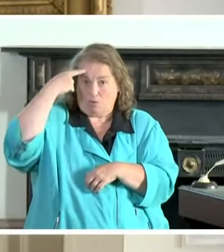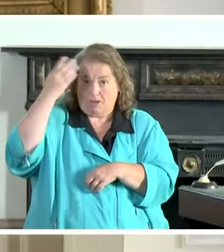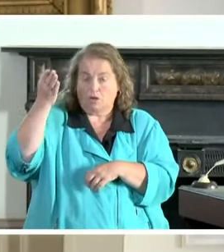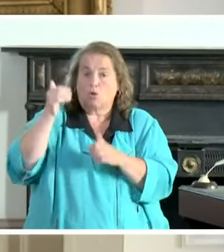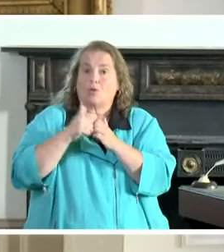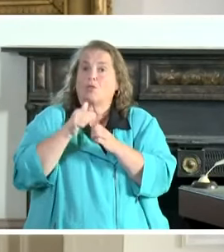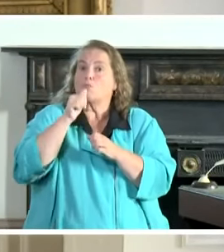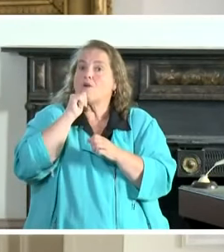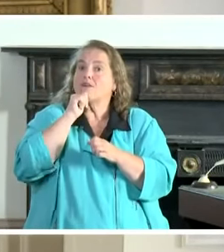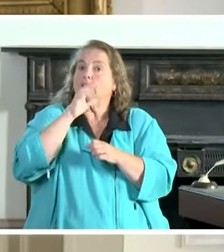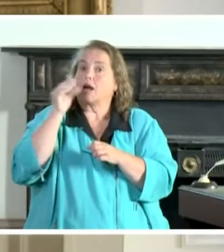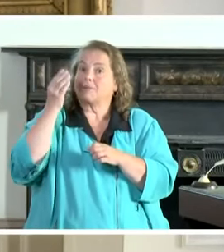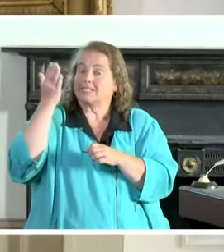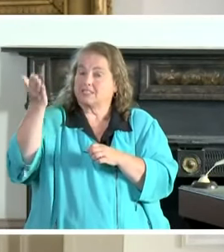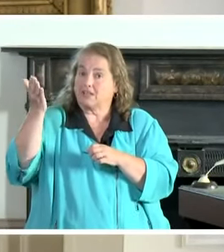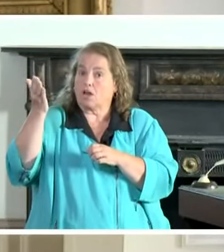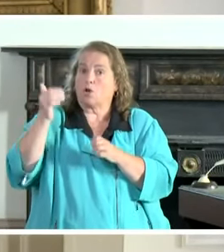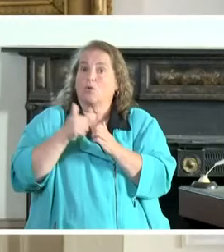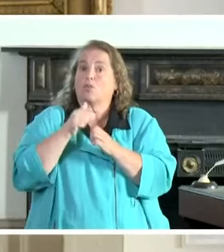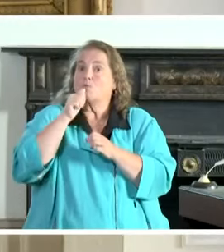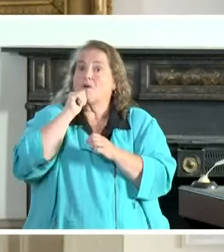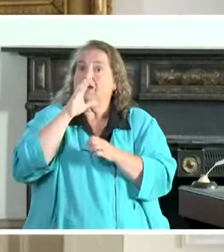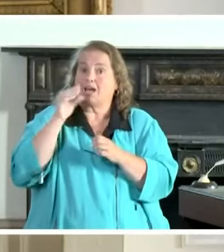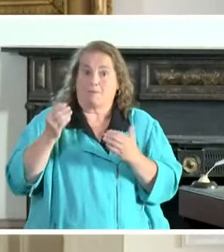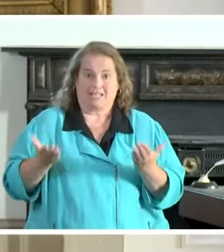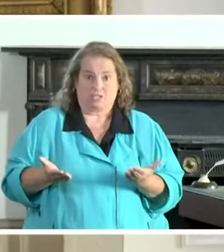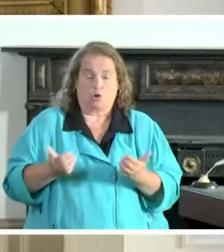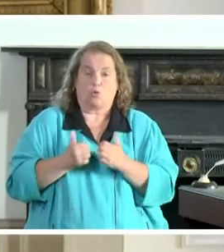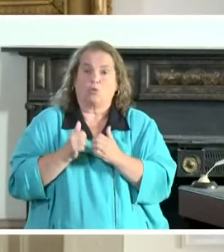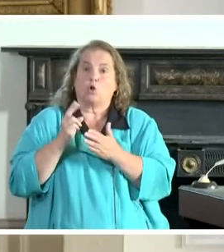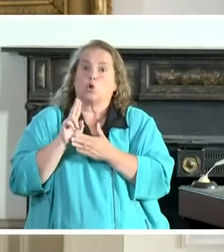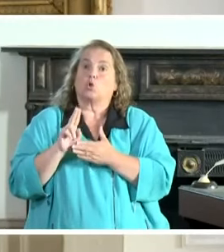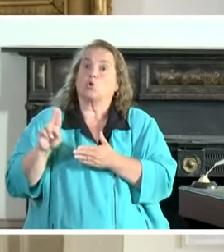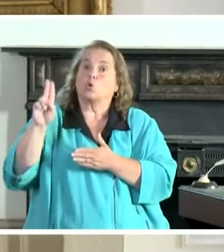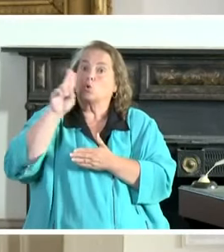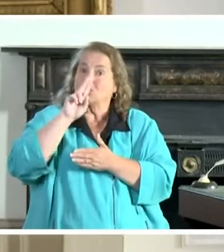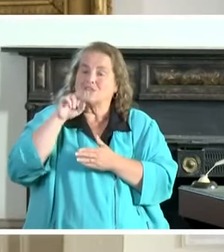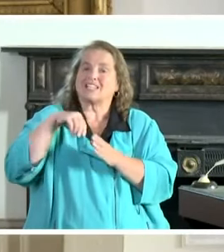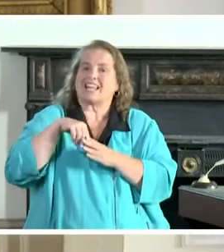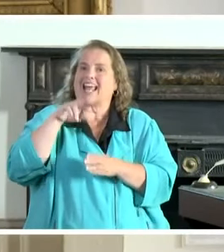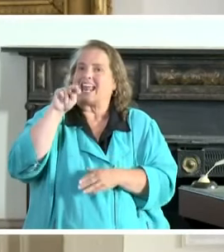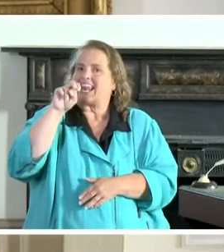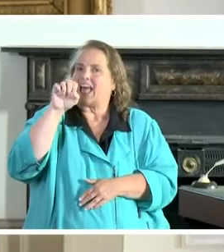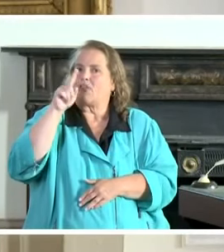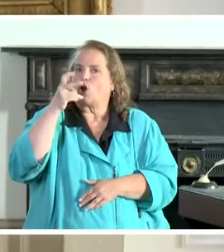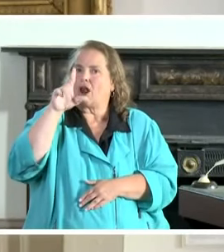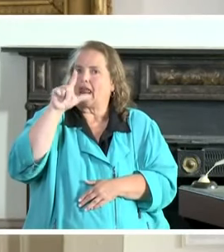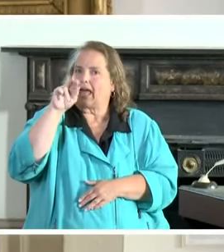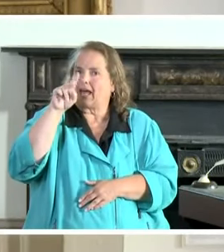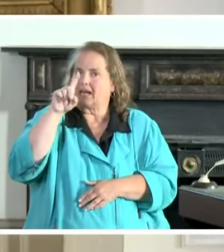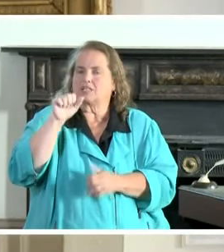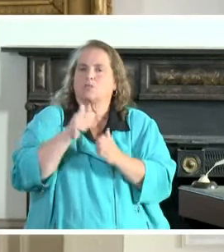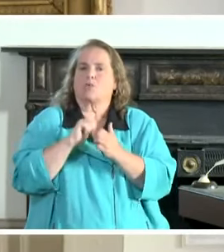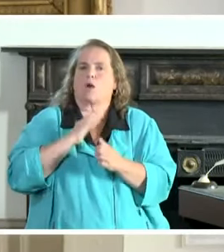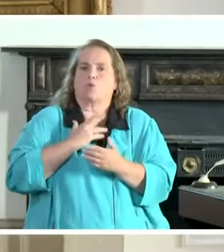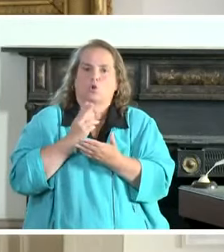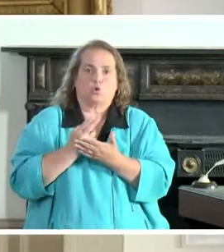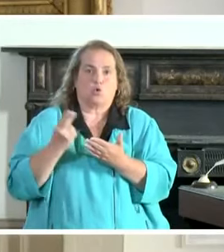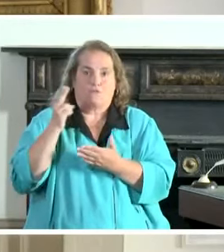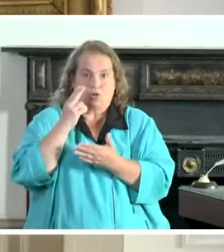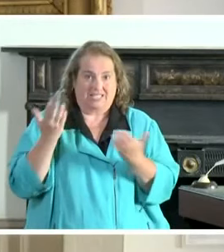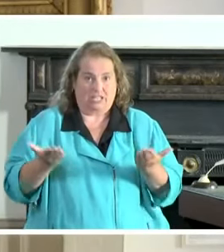companies there, with private companies here, with universities in the Netherlands, with our universities here to create